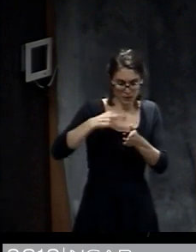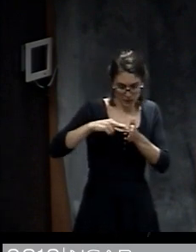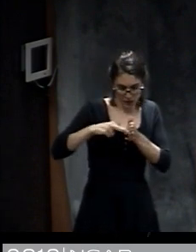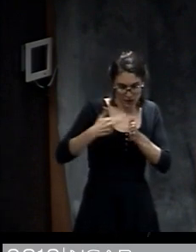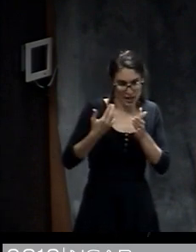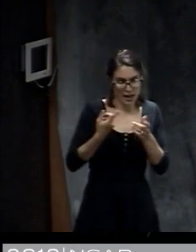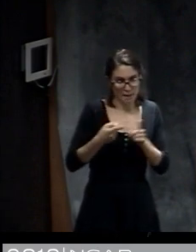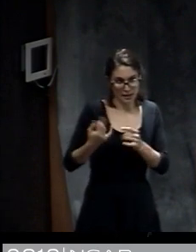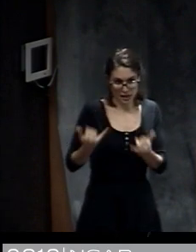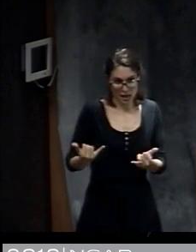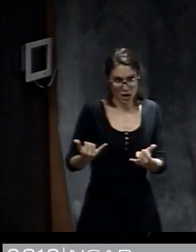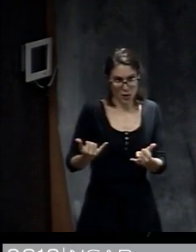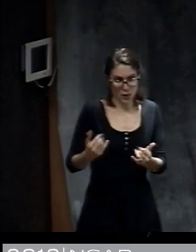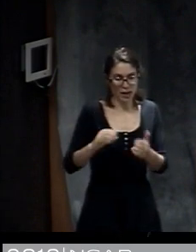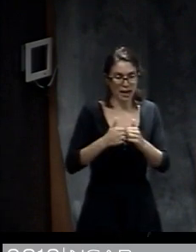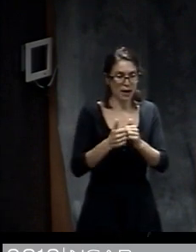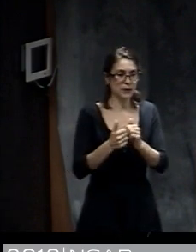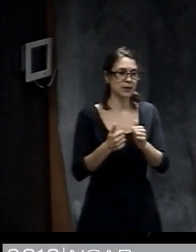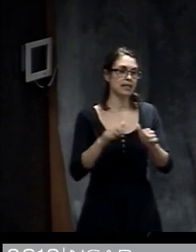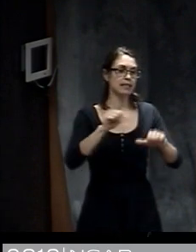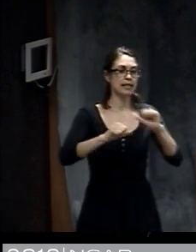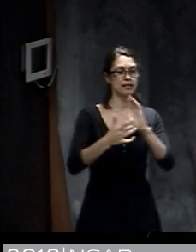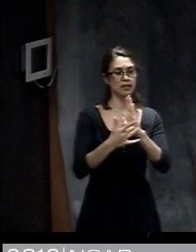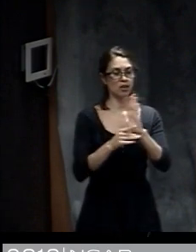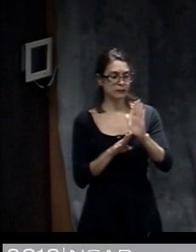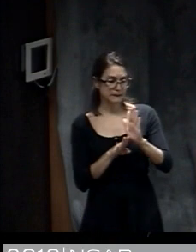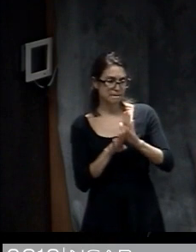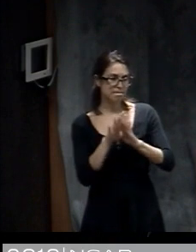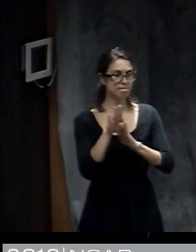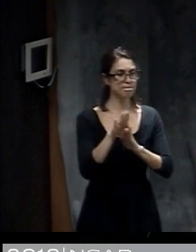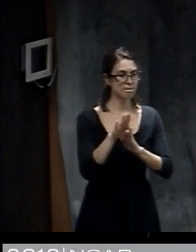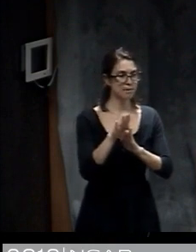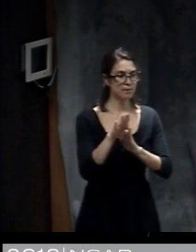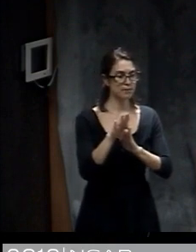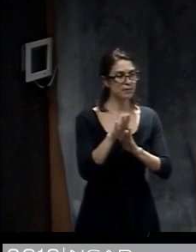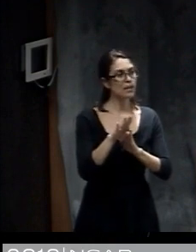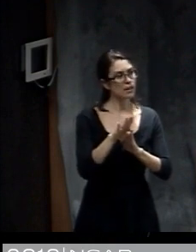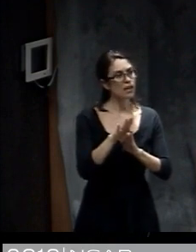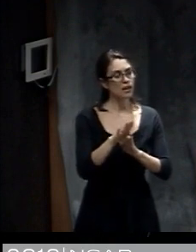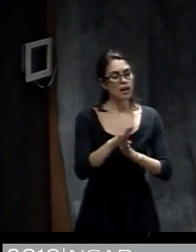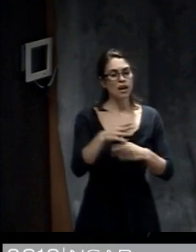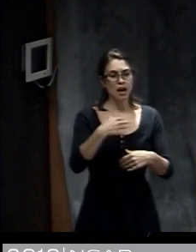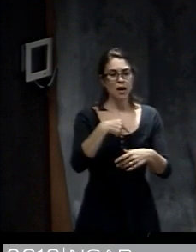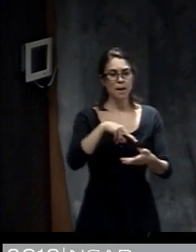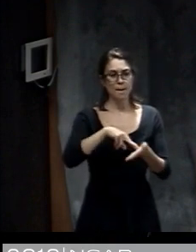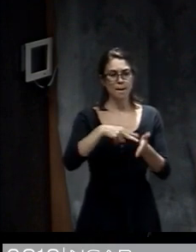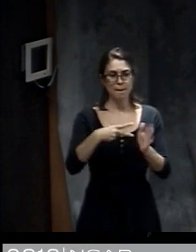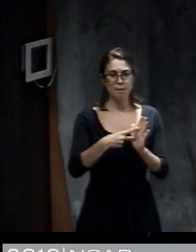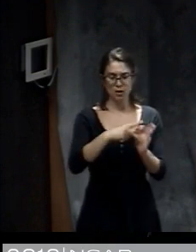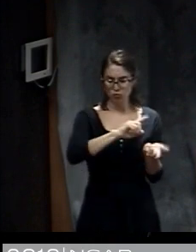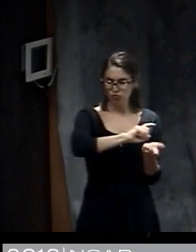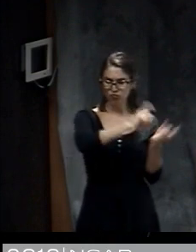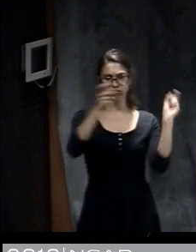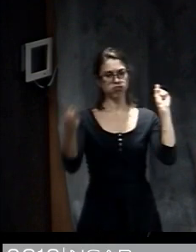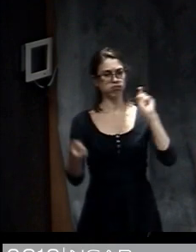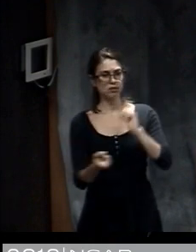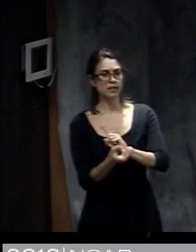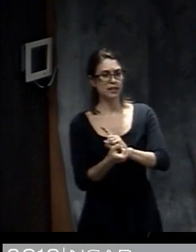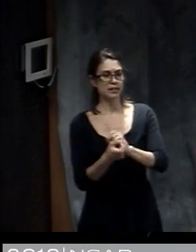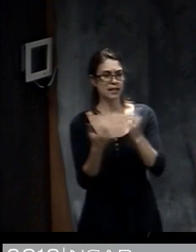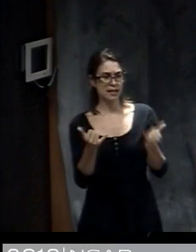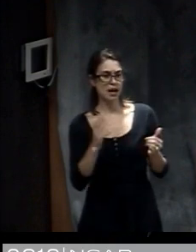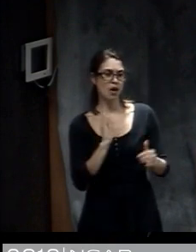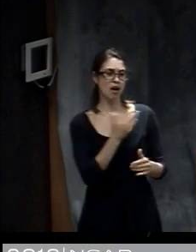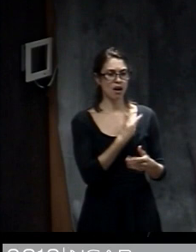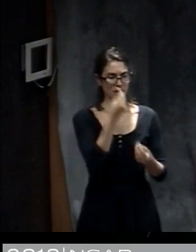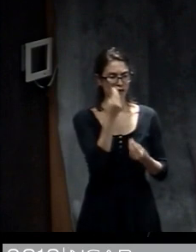now and how advances in science technology have really made a tremendous revolution in terms of providing more accurate and more detailed weather